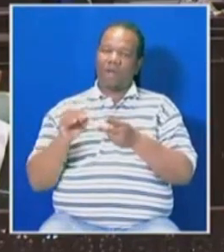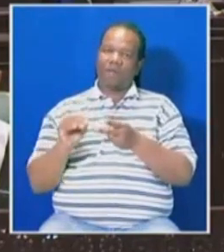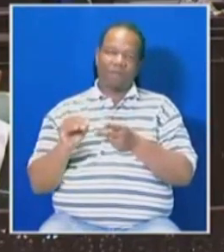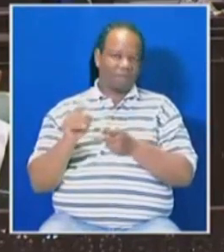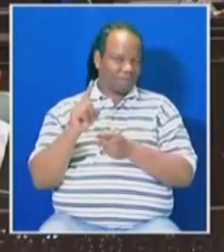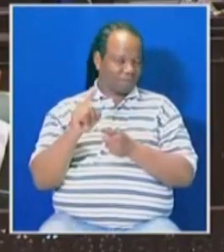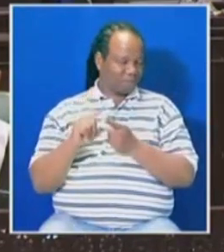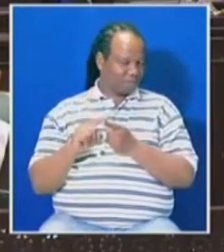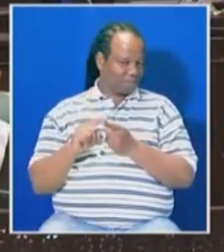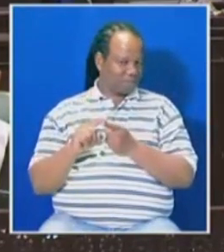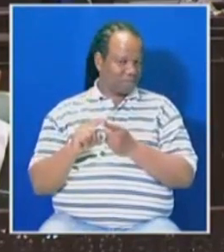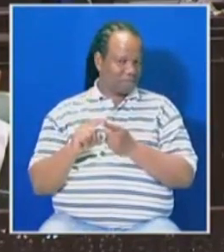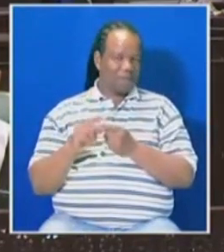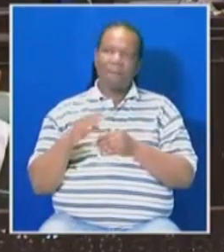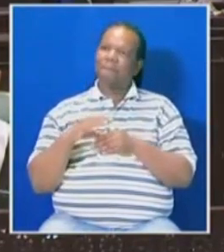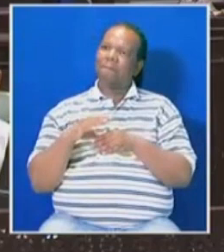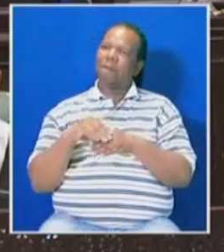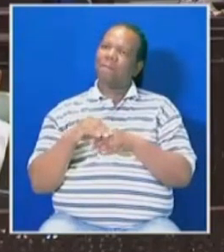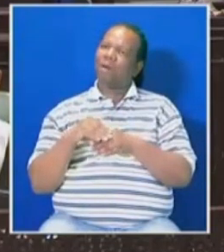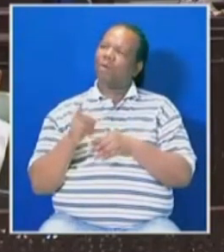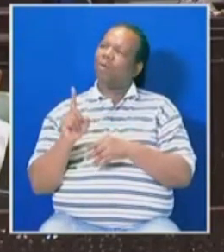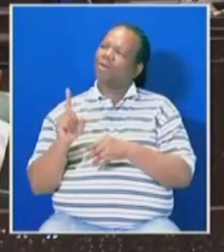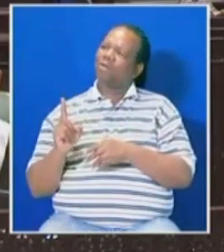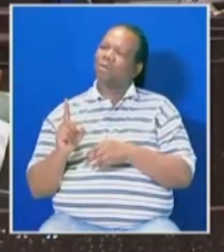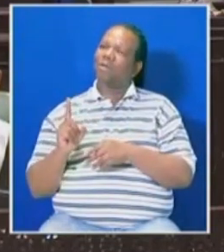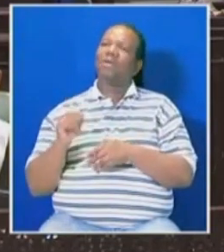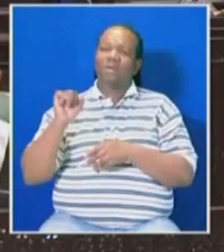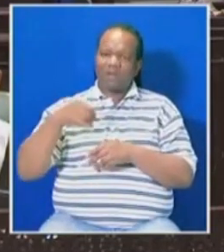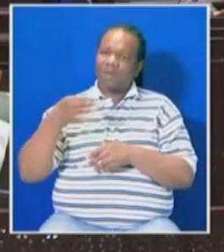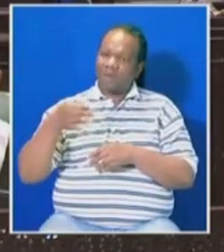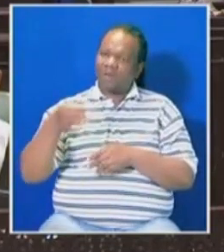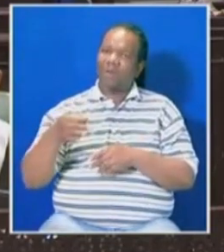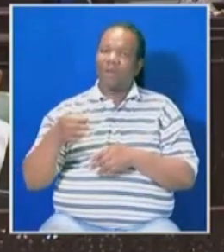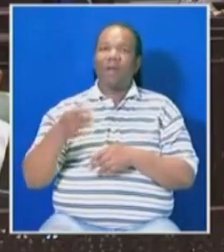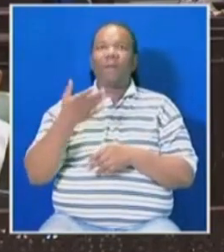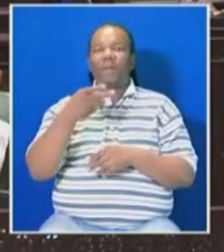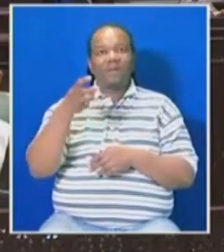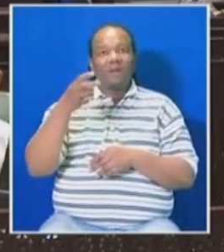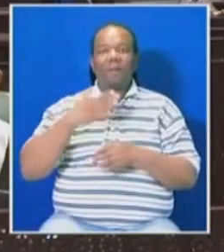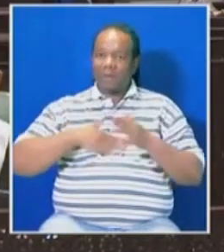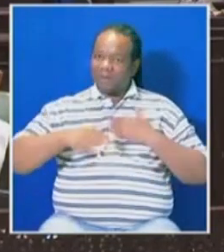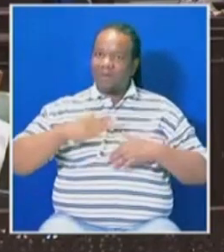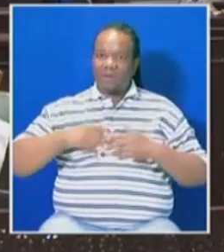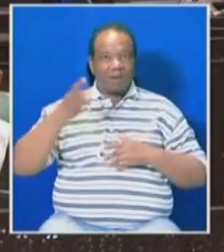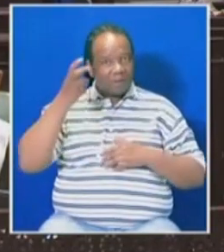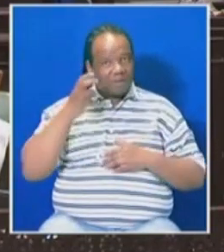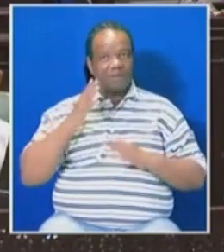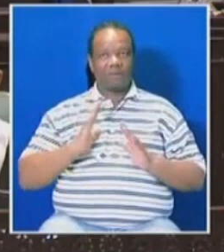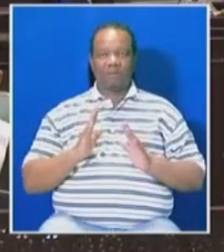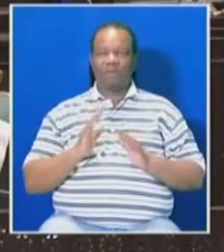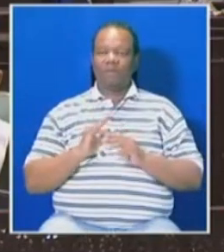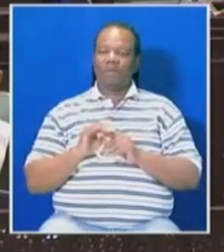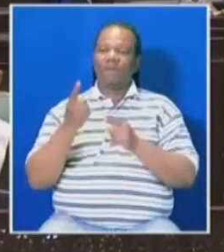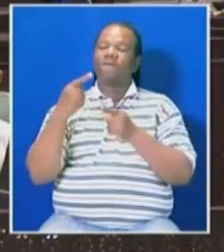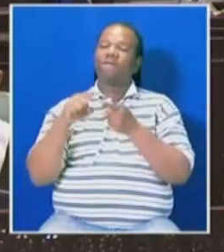Firstly, Honorable Member, what is the point of order? Coming to that, if you are patient to listen, I'm coming to that. The first